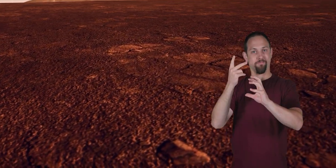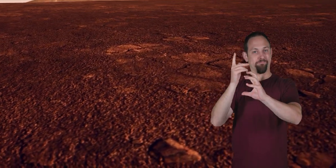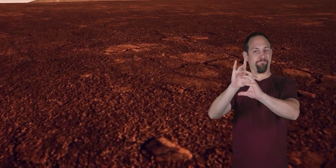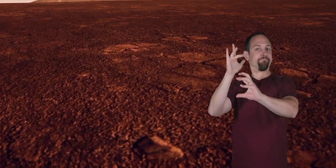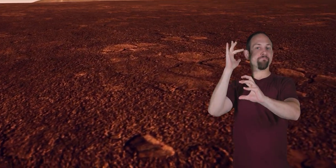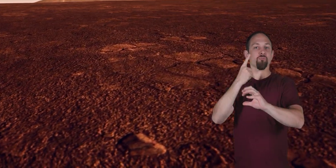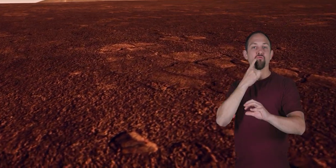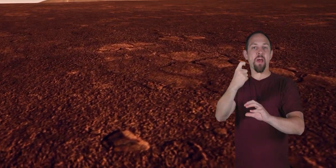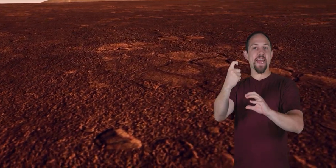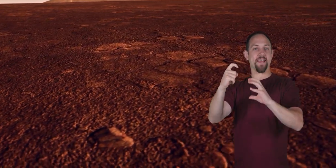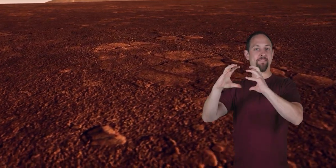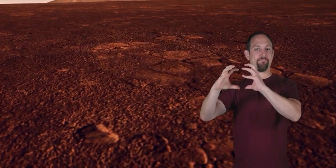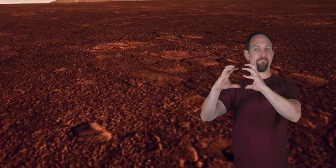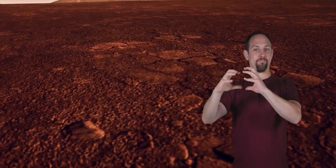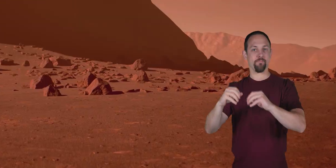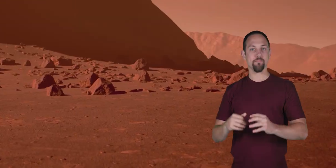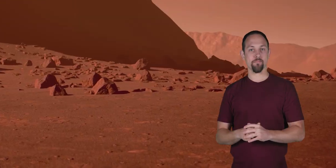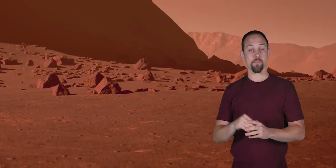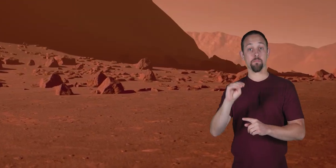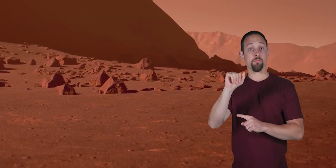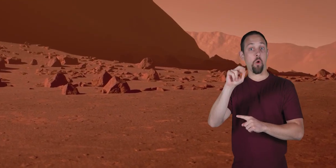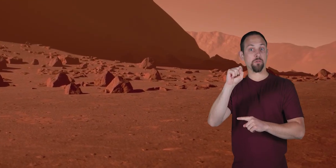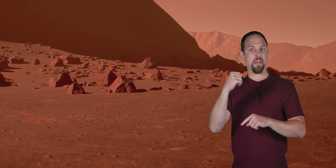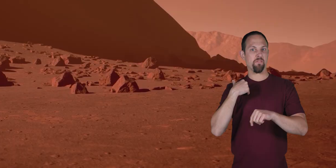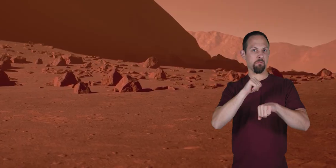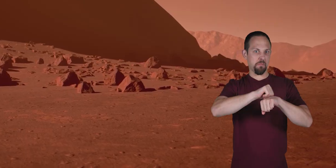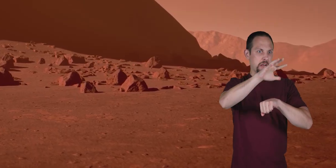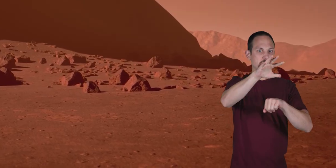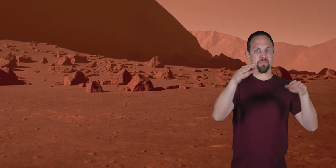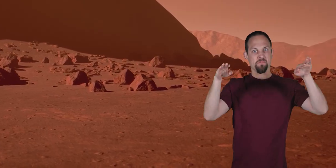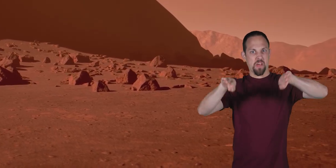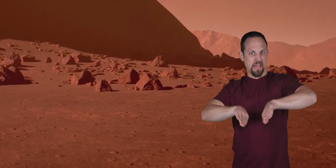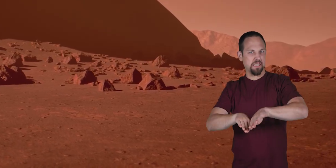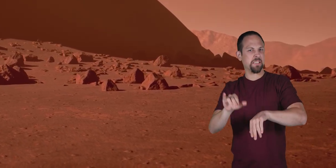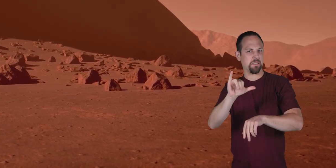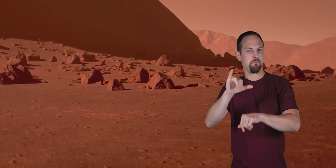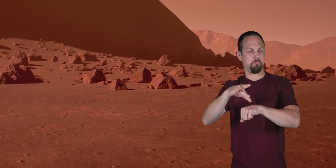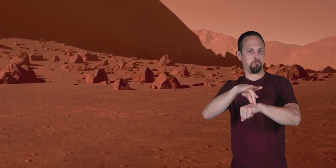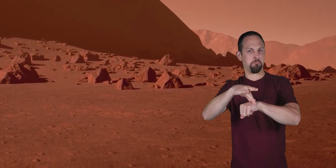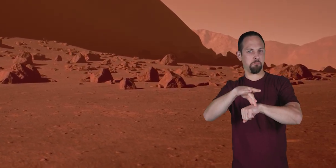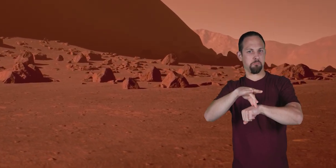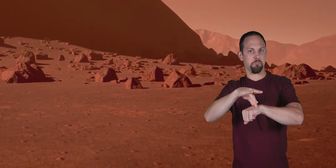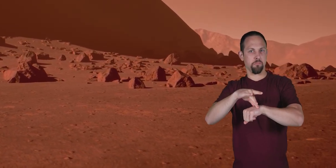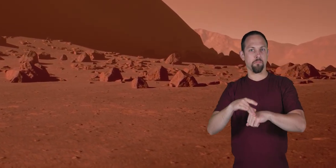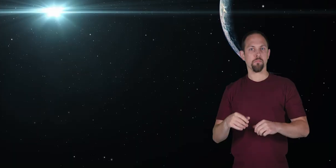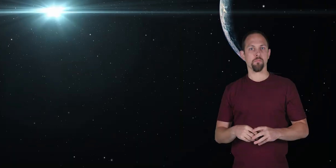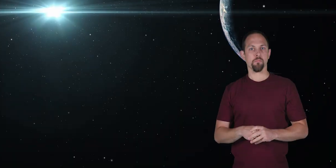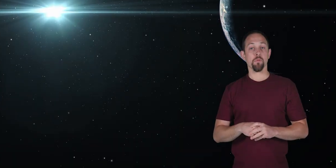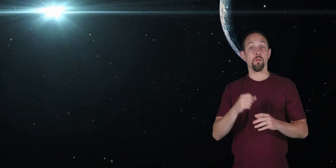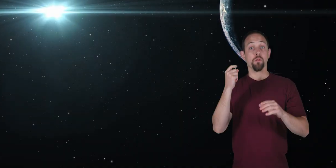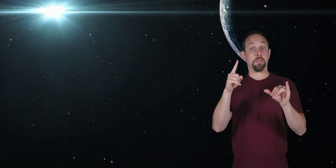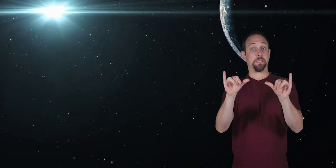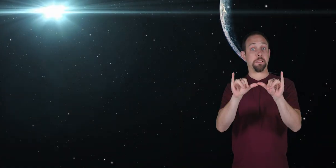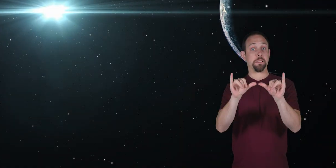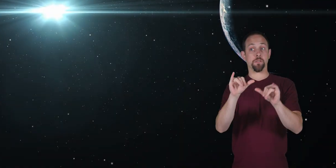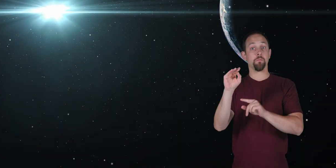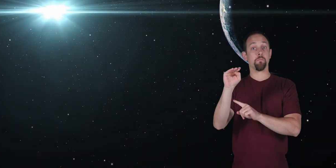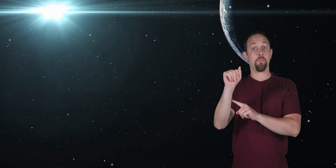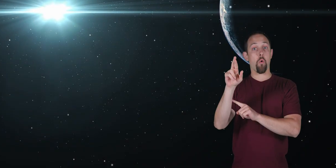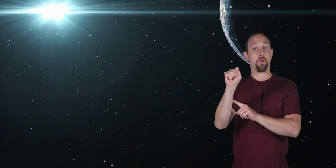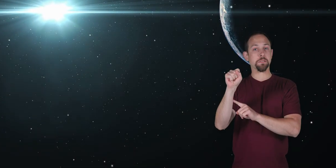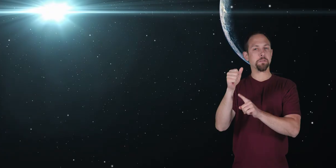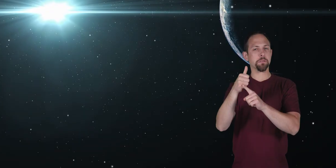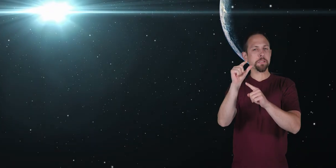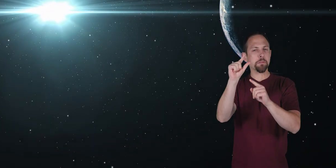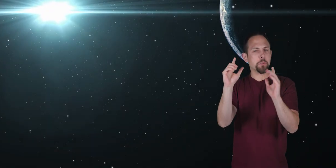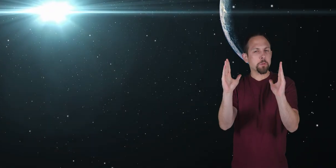a distinctive red color. Mars has mountains and valleys just like Earth. Size-wise, Mars